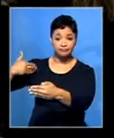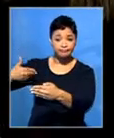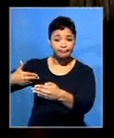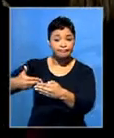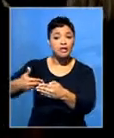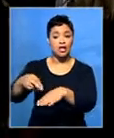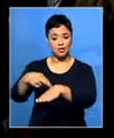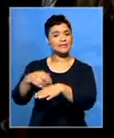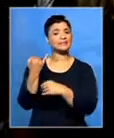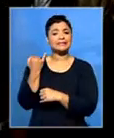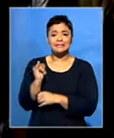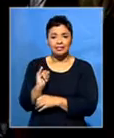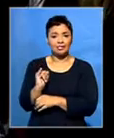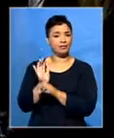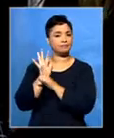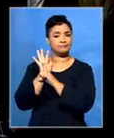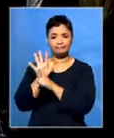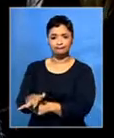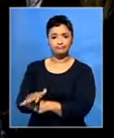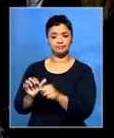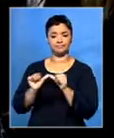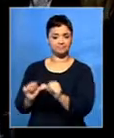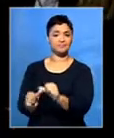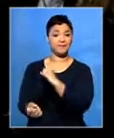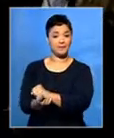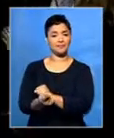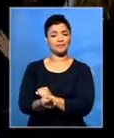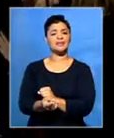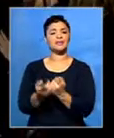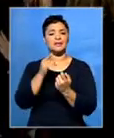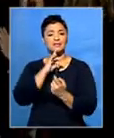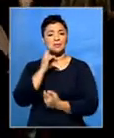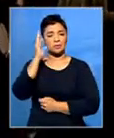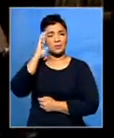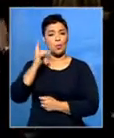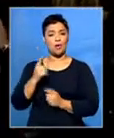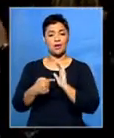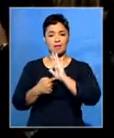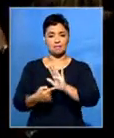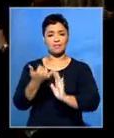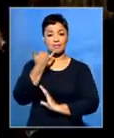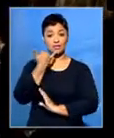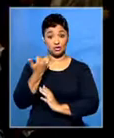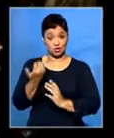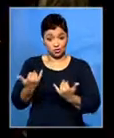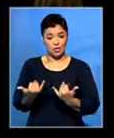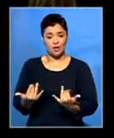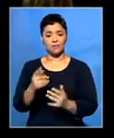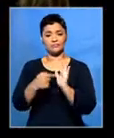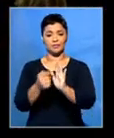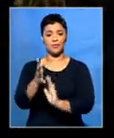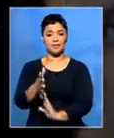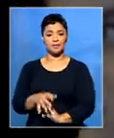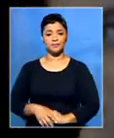issue of racism is refusing to go away. We'll just give you a sense of what he said. Here's how he put it.